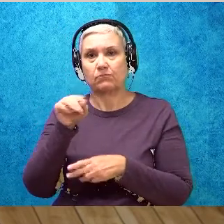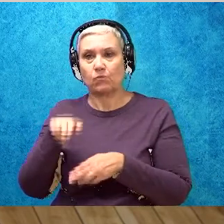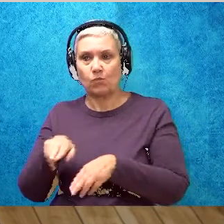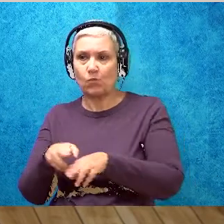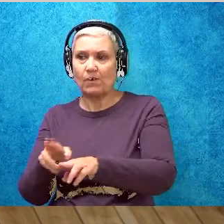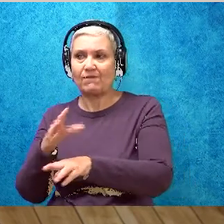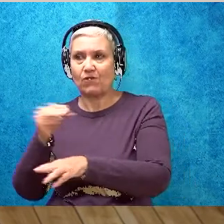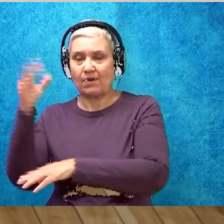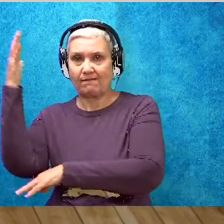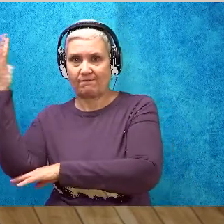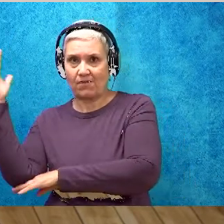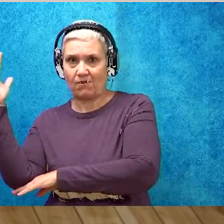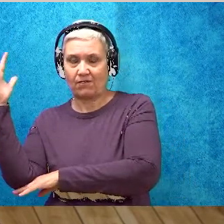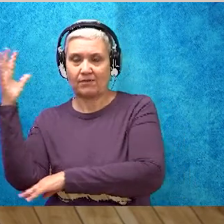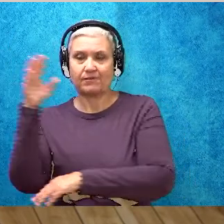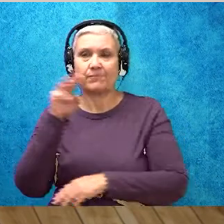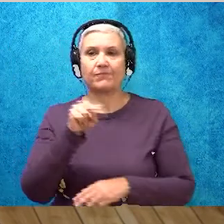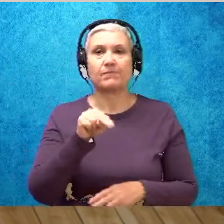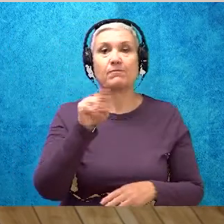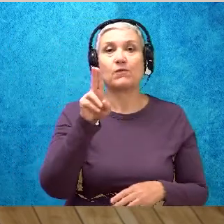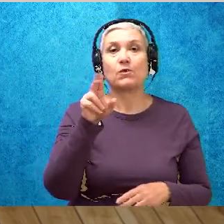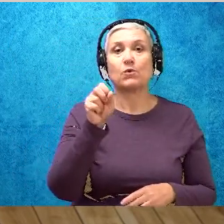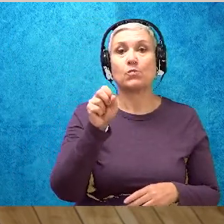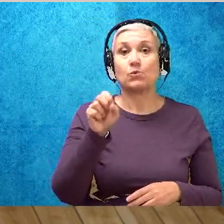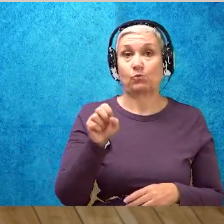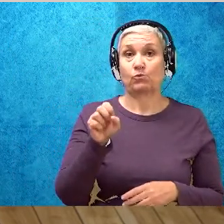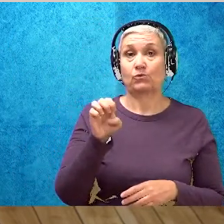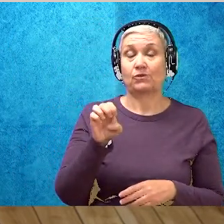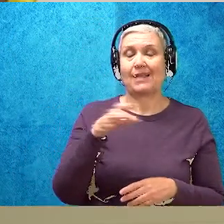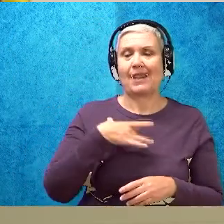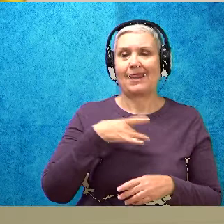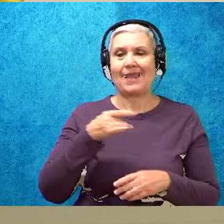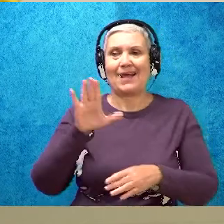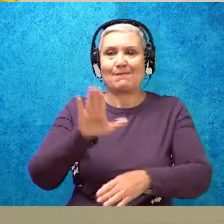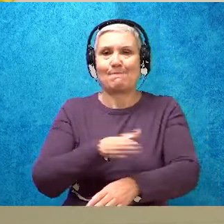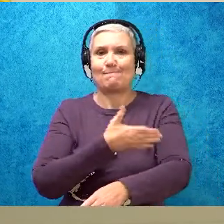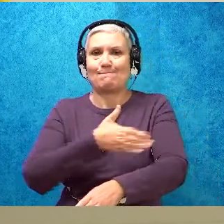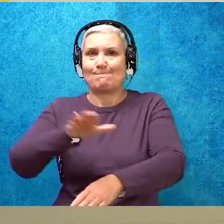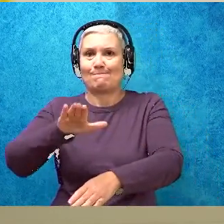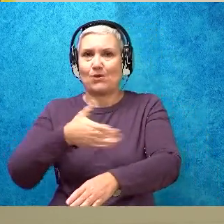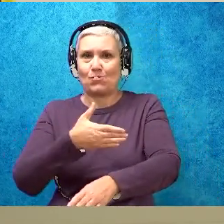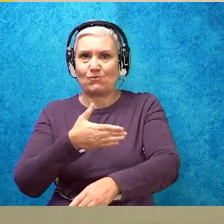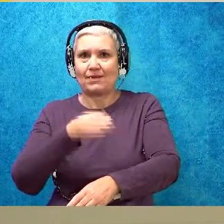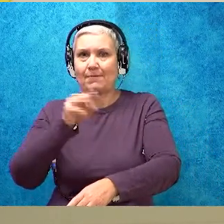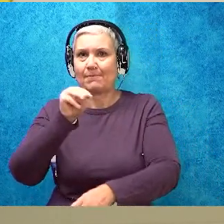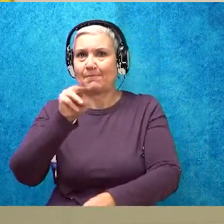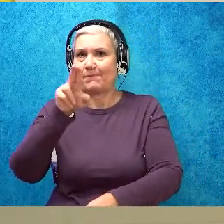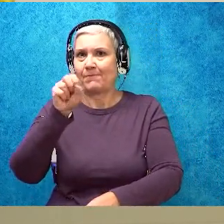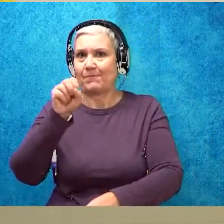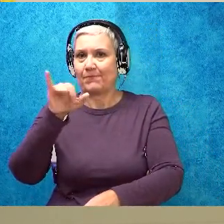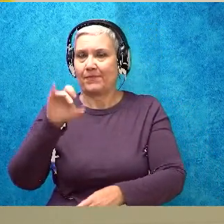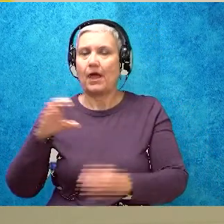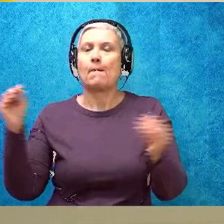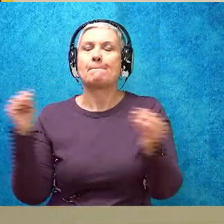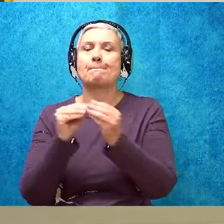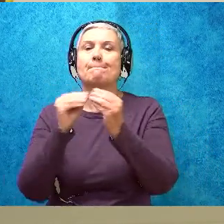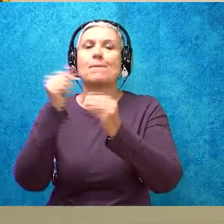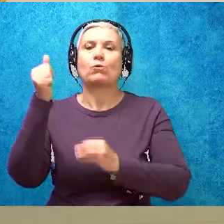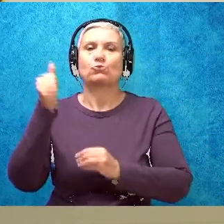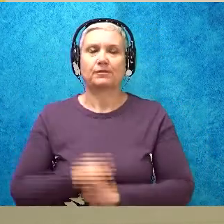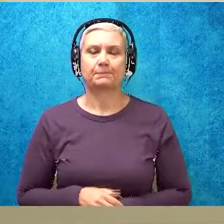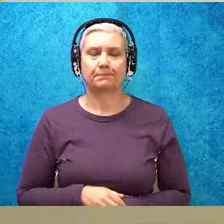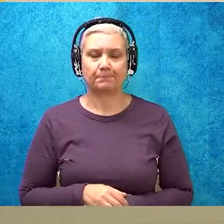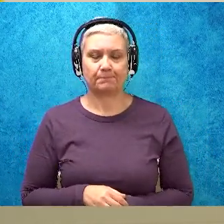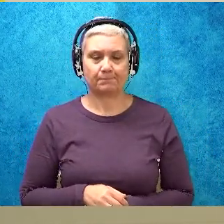Now, I'm going to go back in my paragraph and see how many words I can find with our long